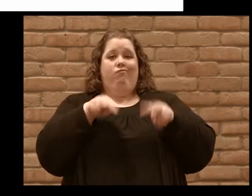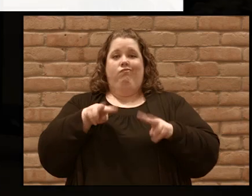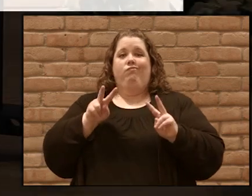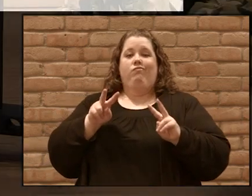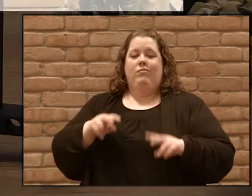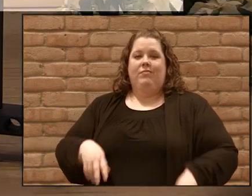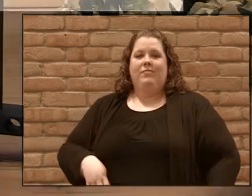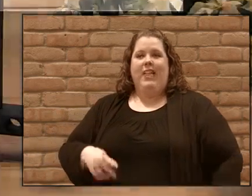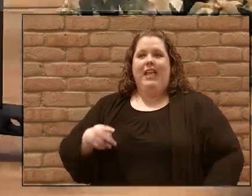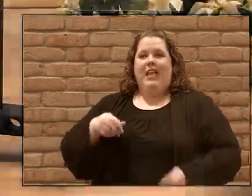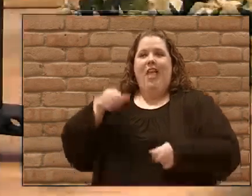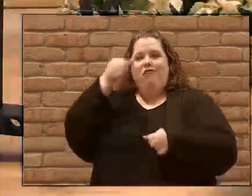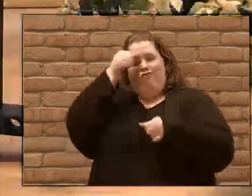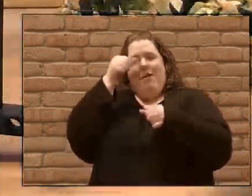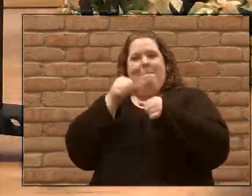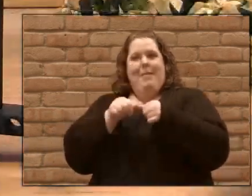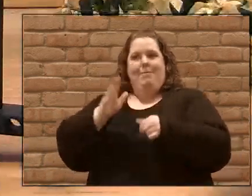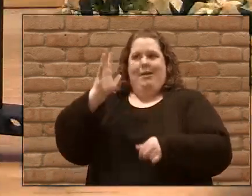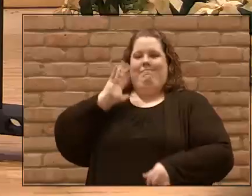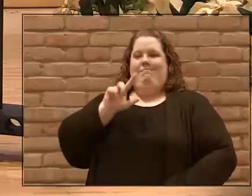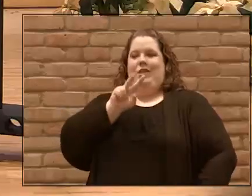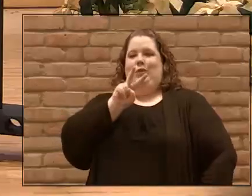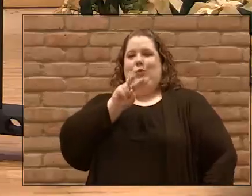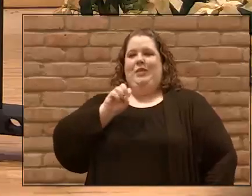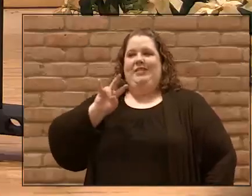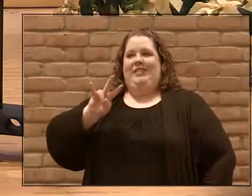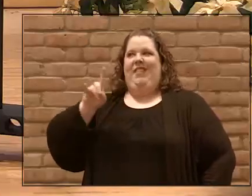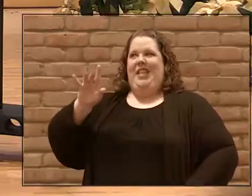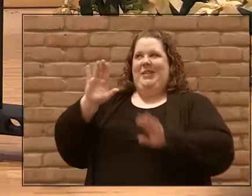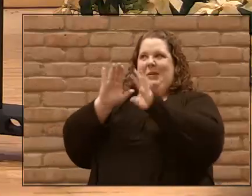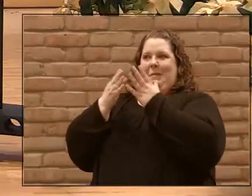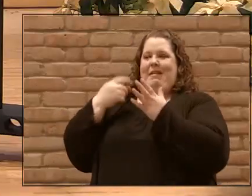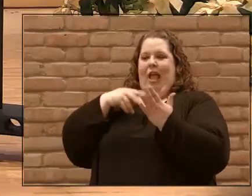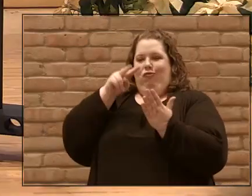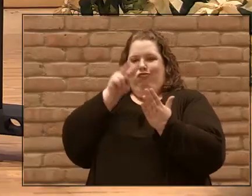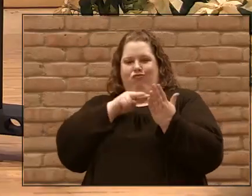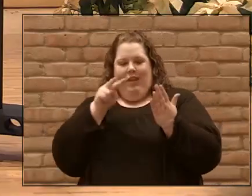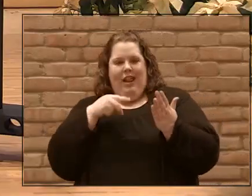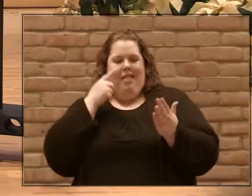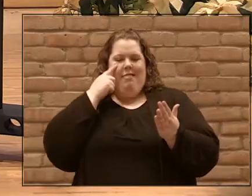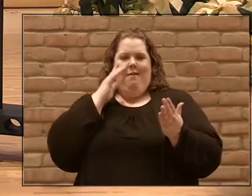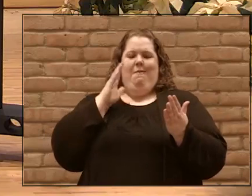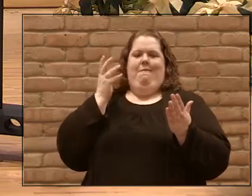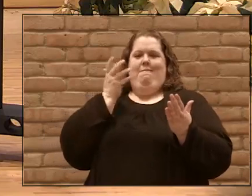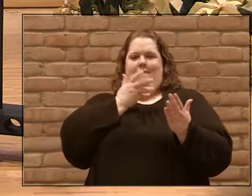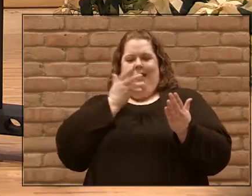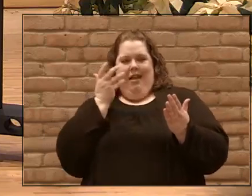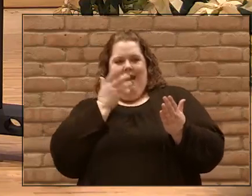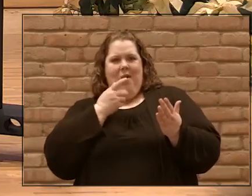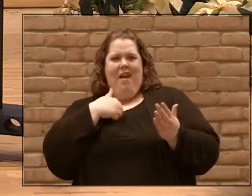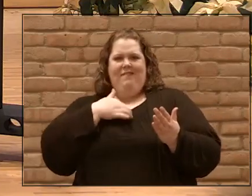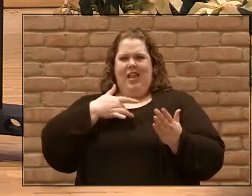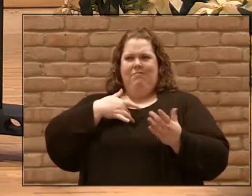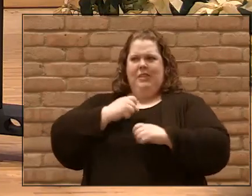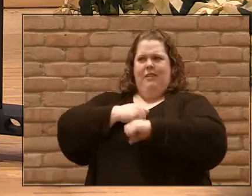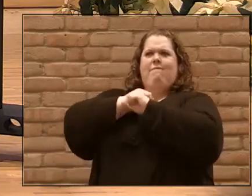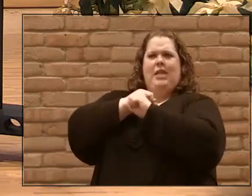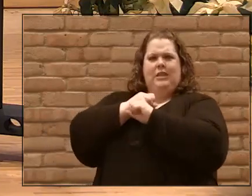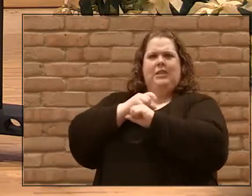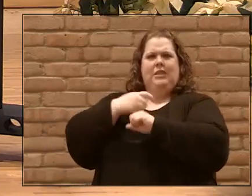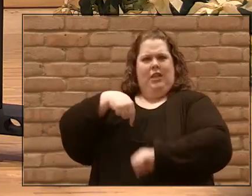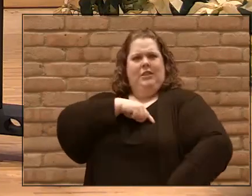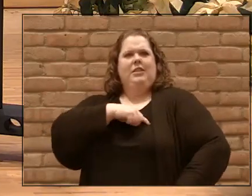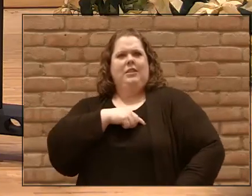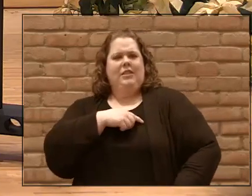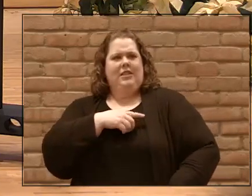remember reading this book when it came out in 2007 and thinking to myself, wow, and even getting a little defensive about what was